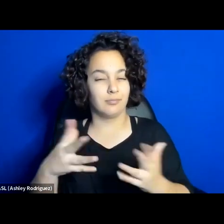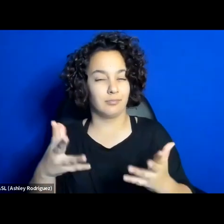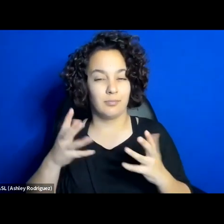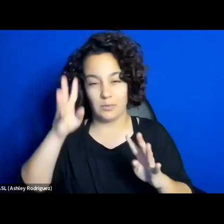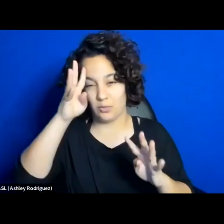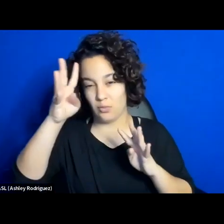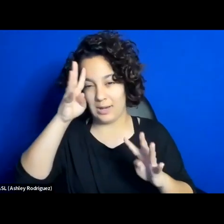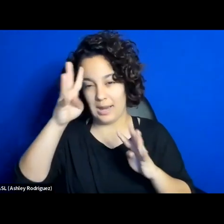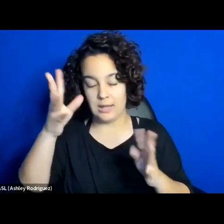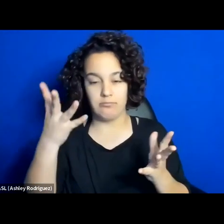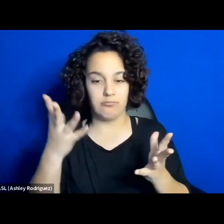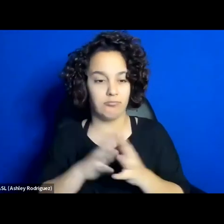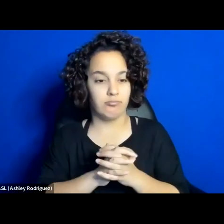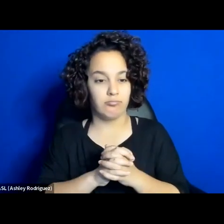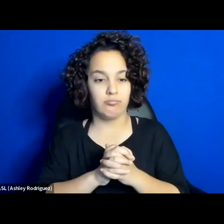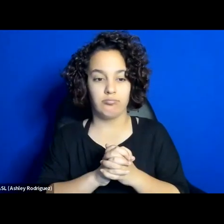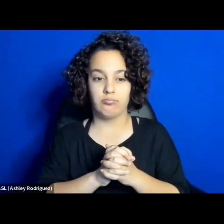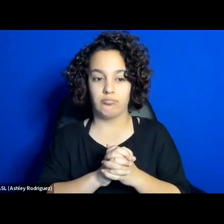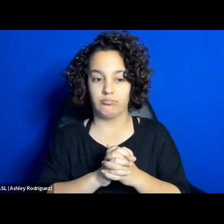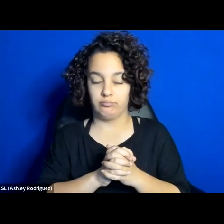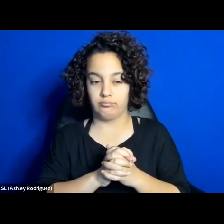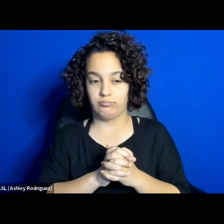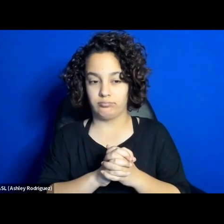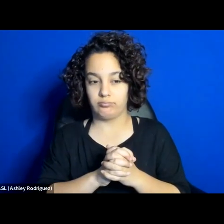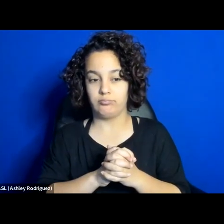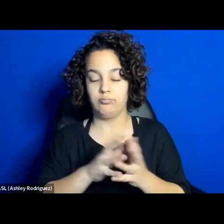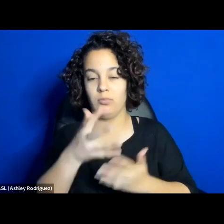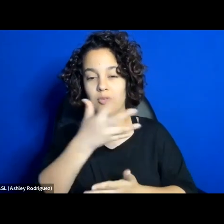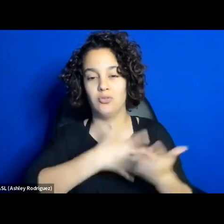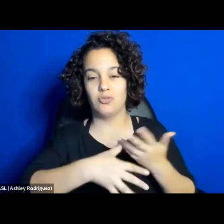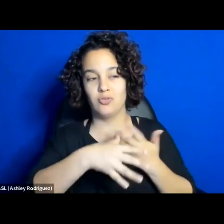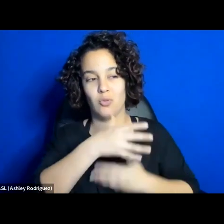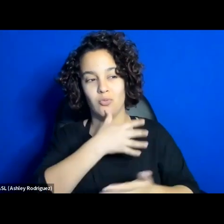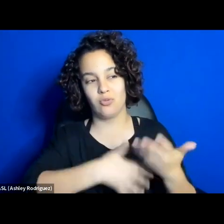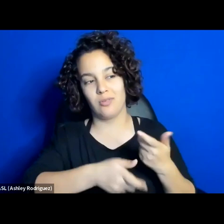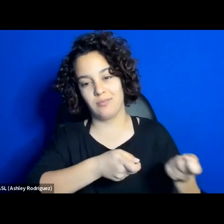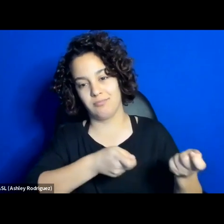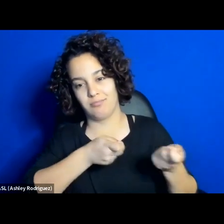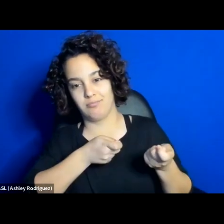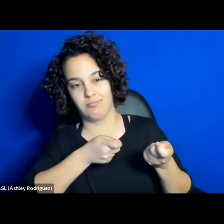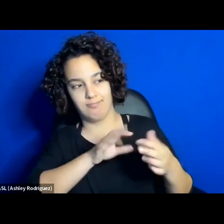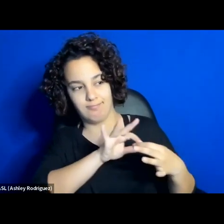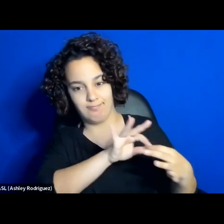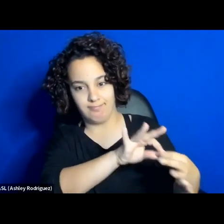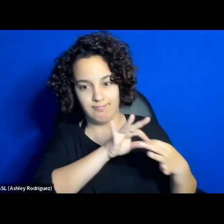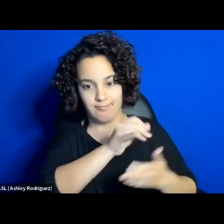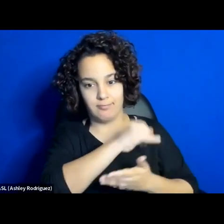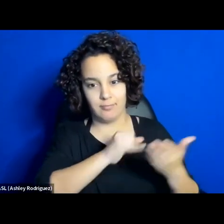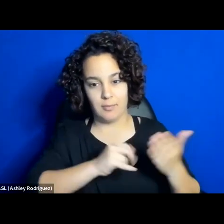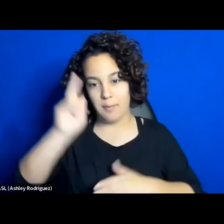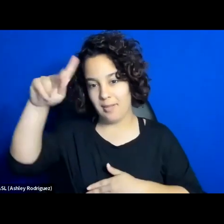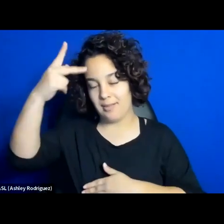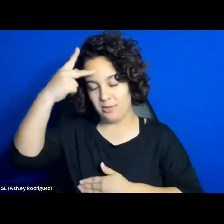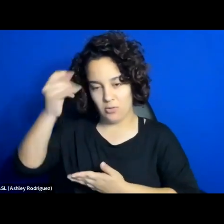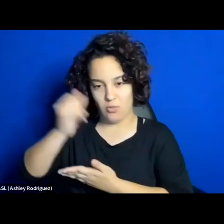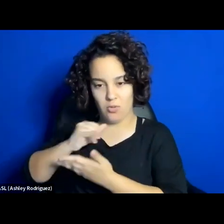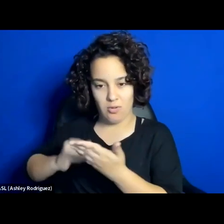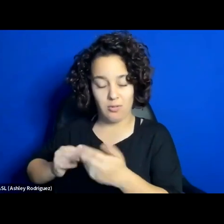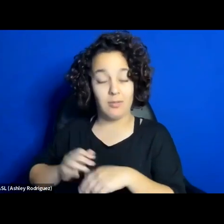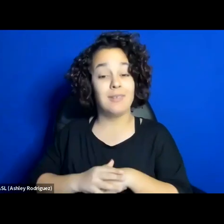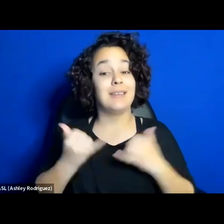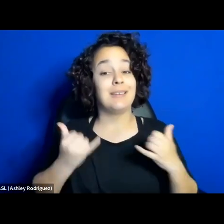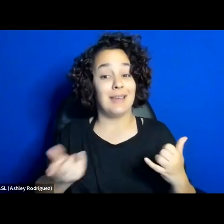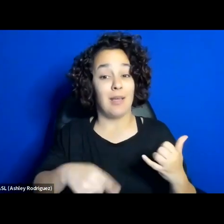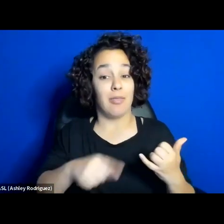socially engaged art and political art, they are so, they are now thinking